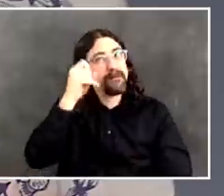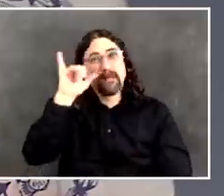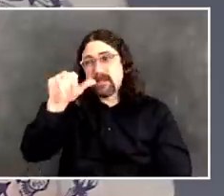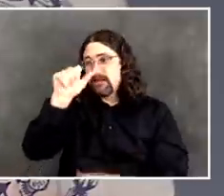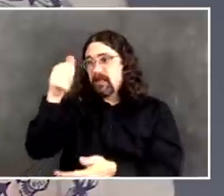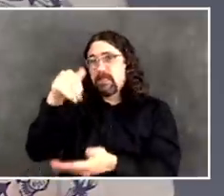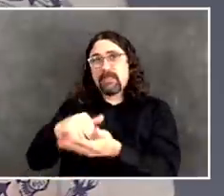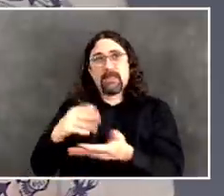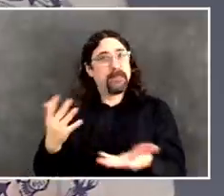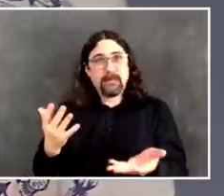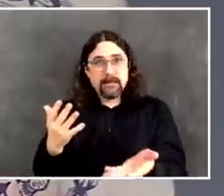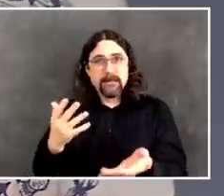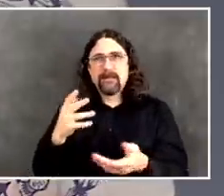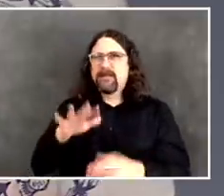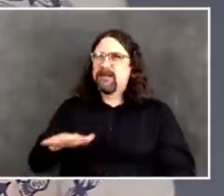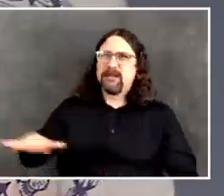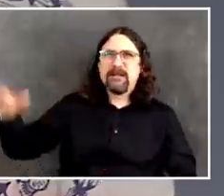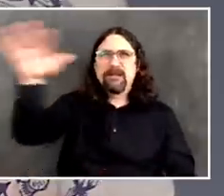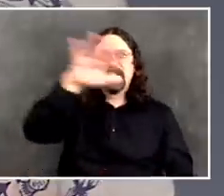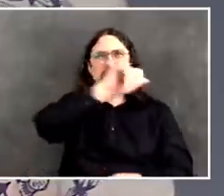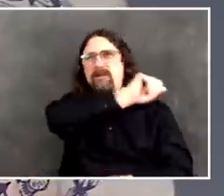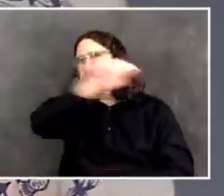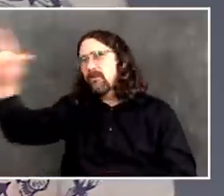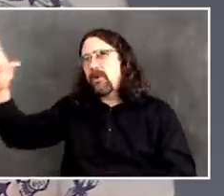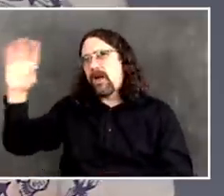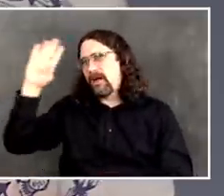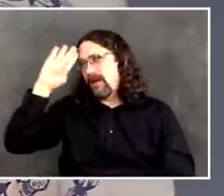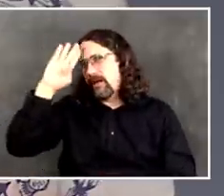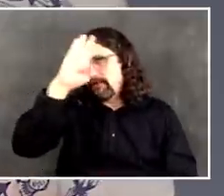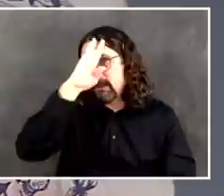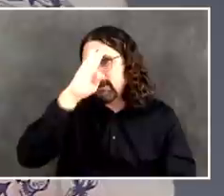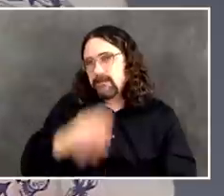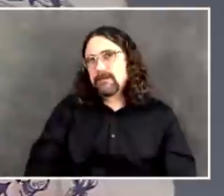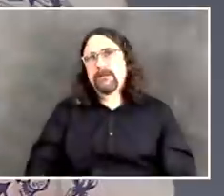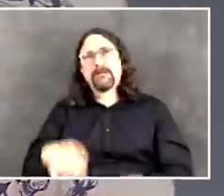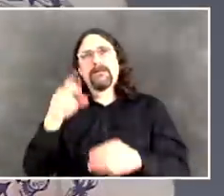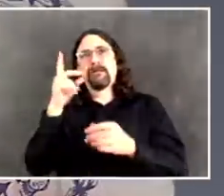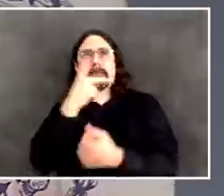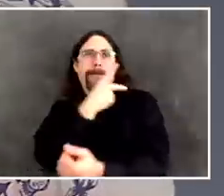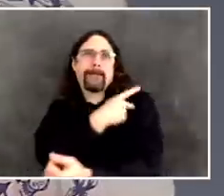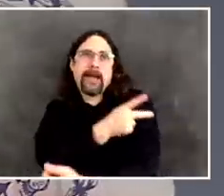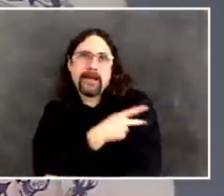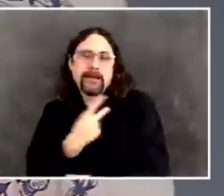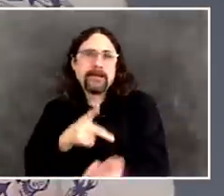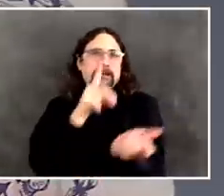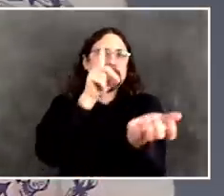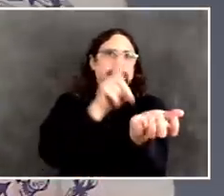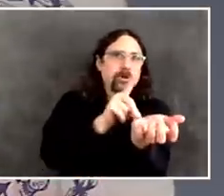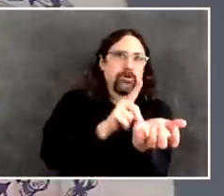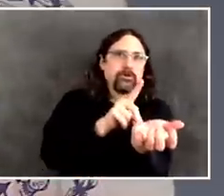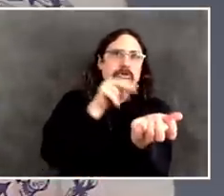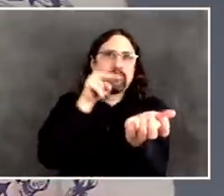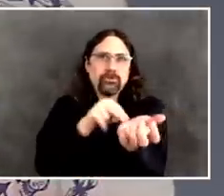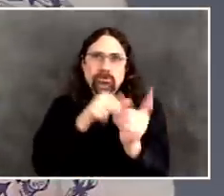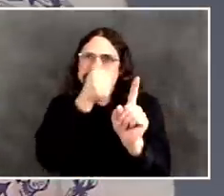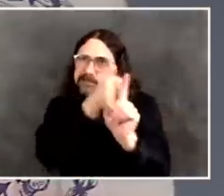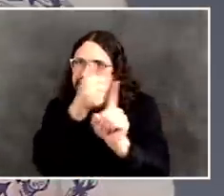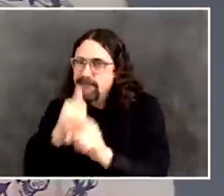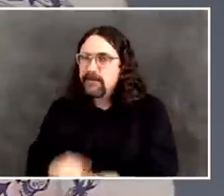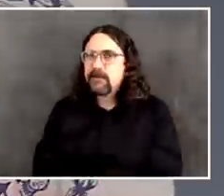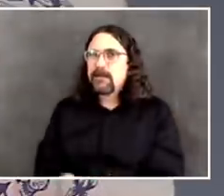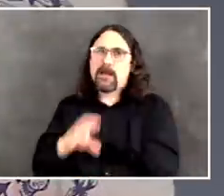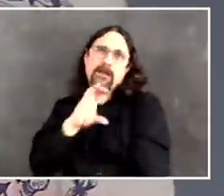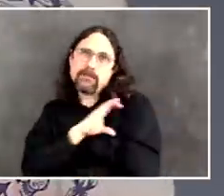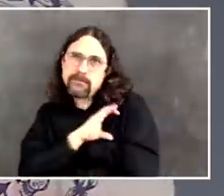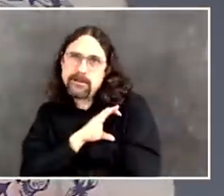of health care workers, testing of first responders, if you combine everything across the 56 hospitals and every